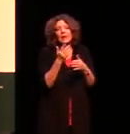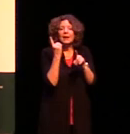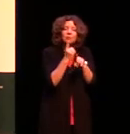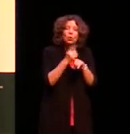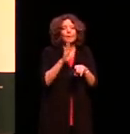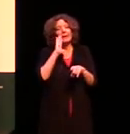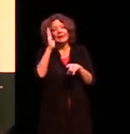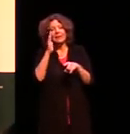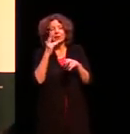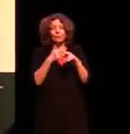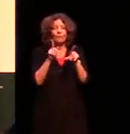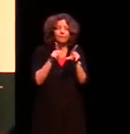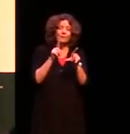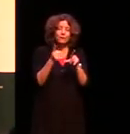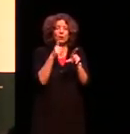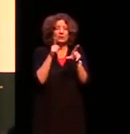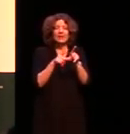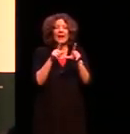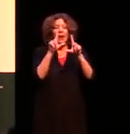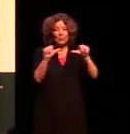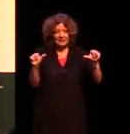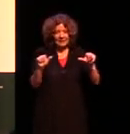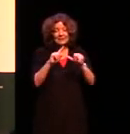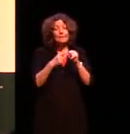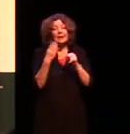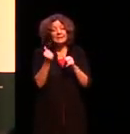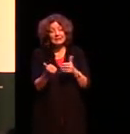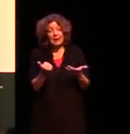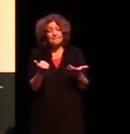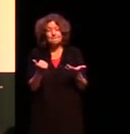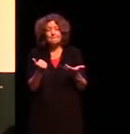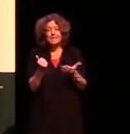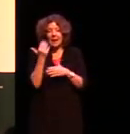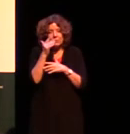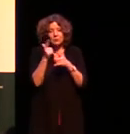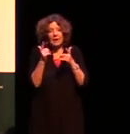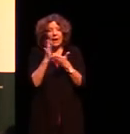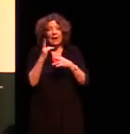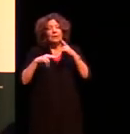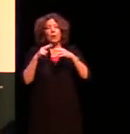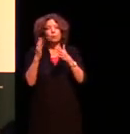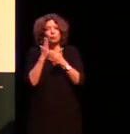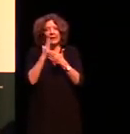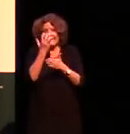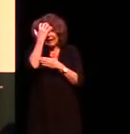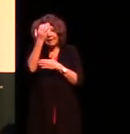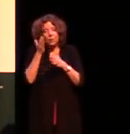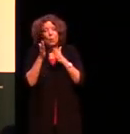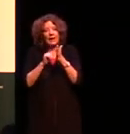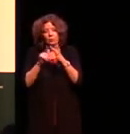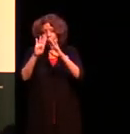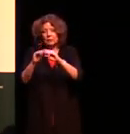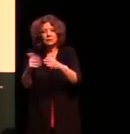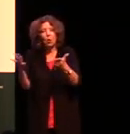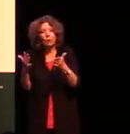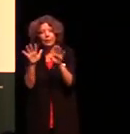lectures and so on but some Australian Aboriginal languages have actually developed a really ingenious way to resolve this